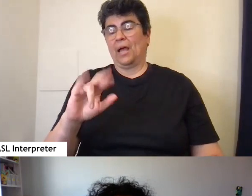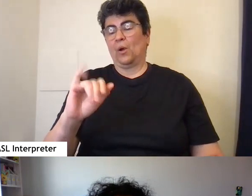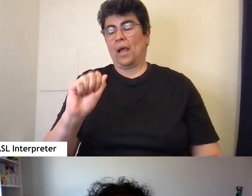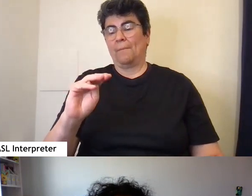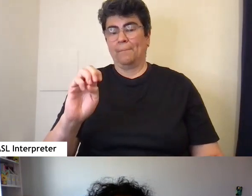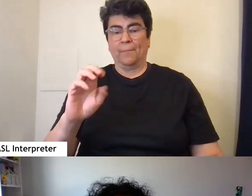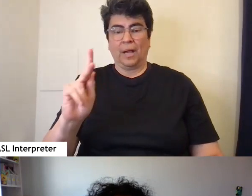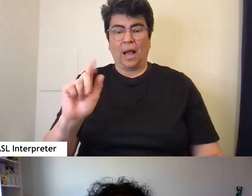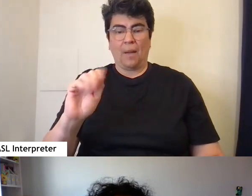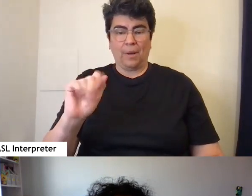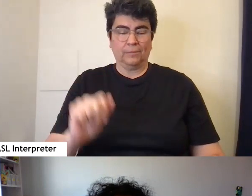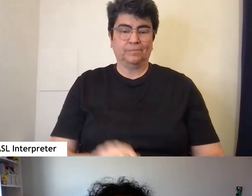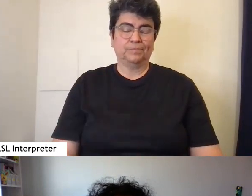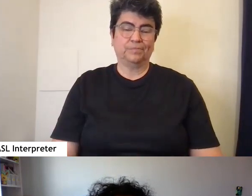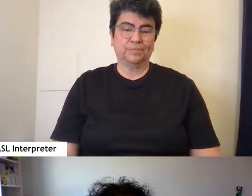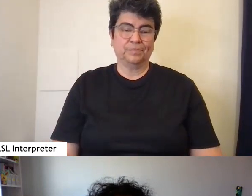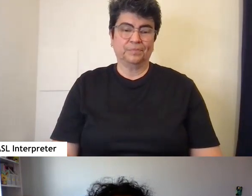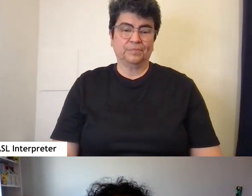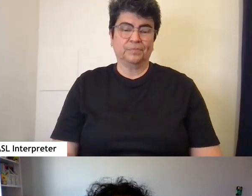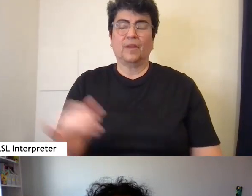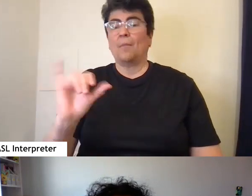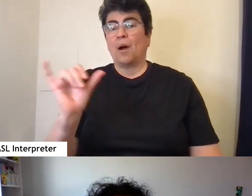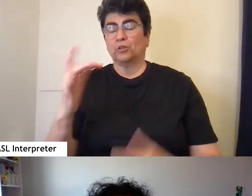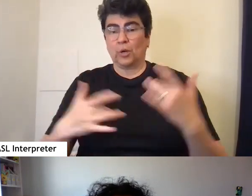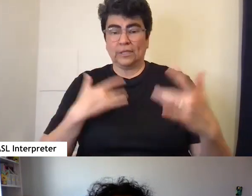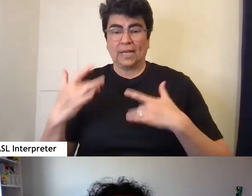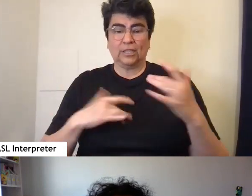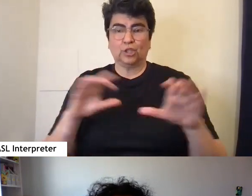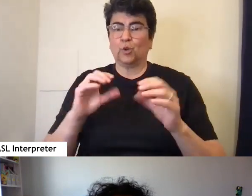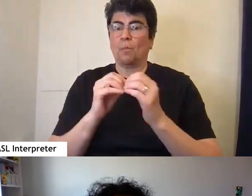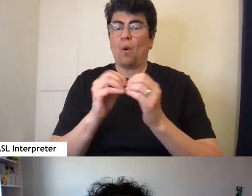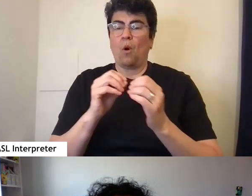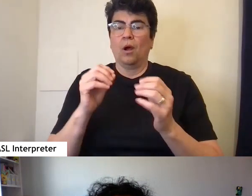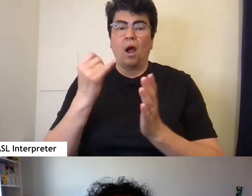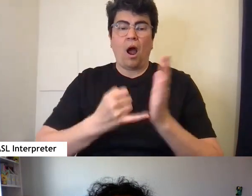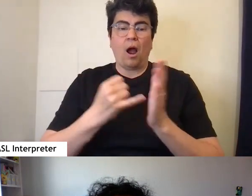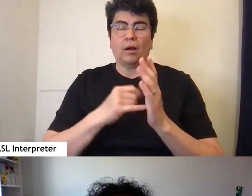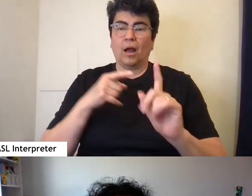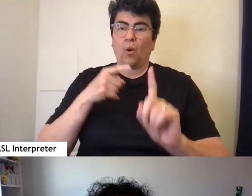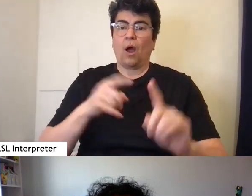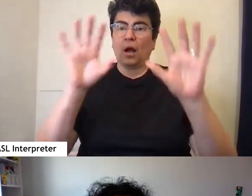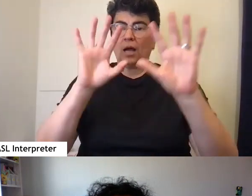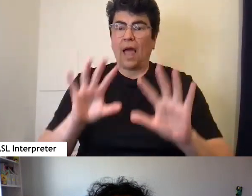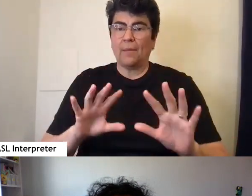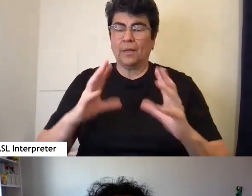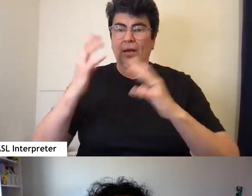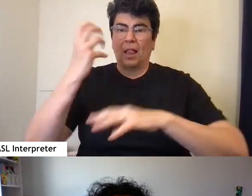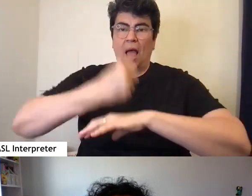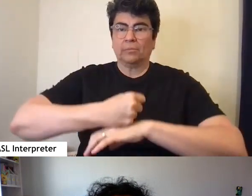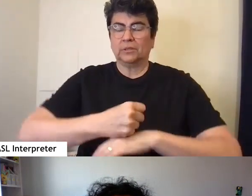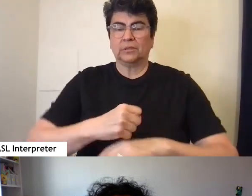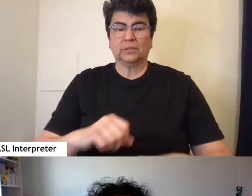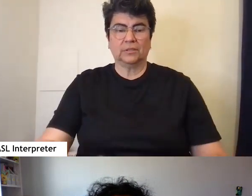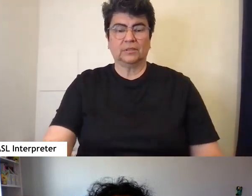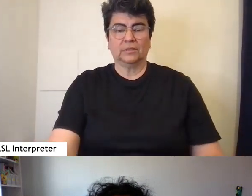I'm also. Excited to do more art around climate collapse. So